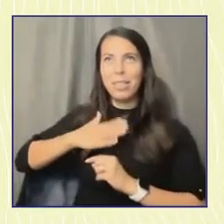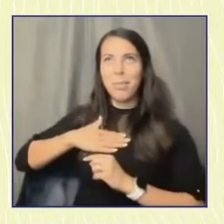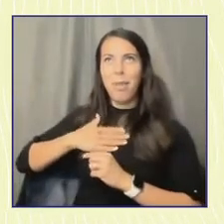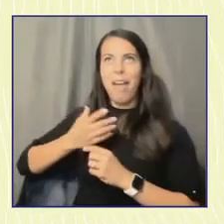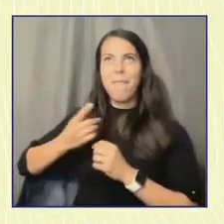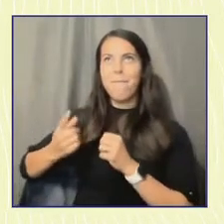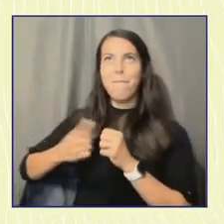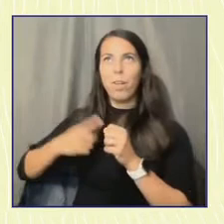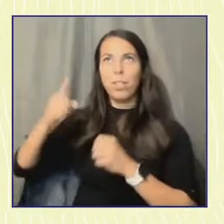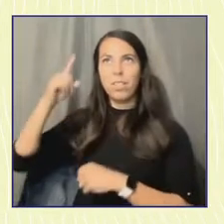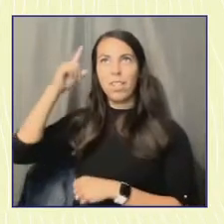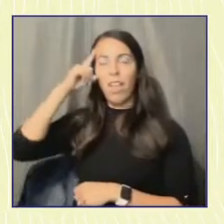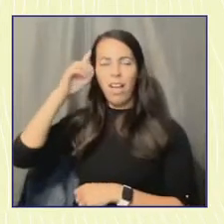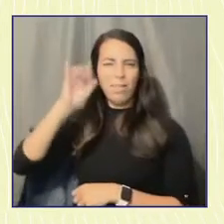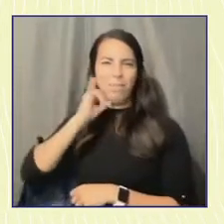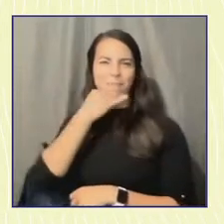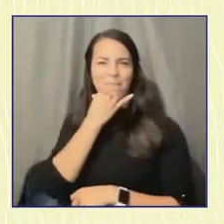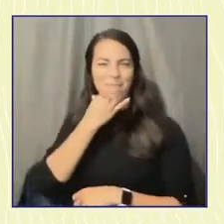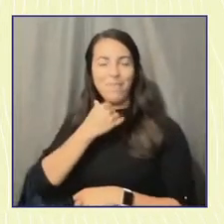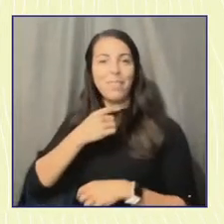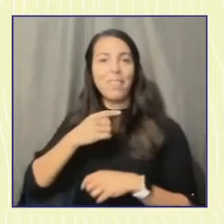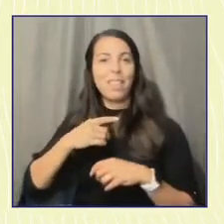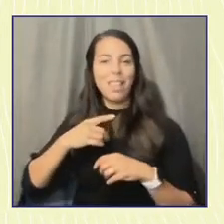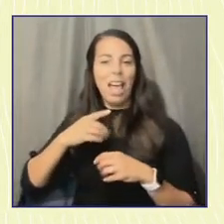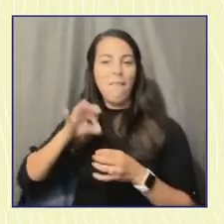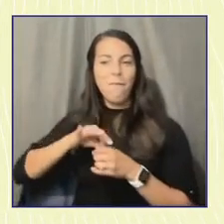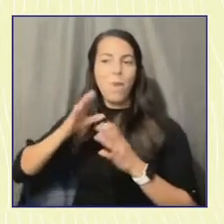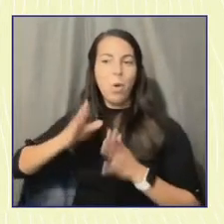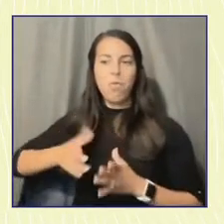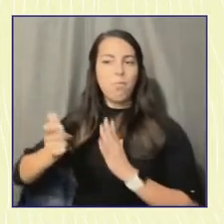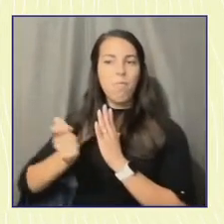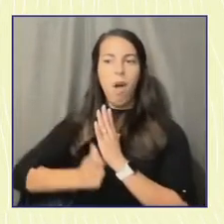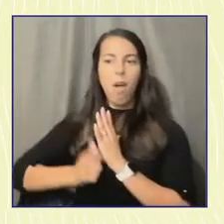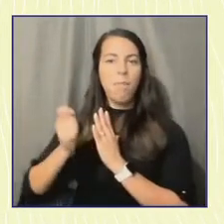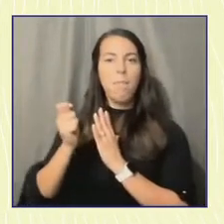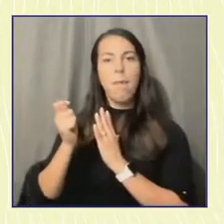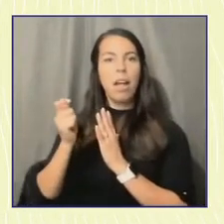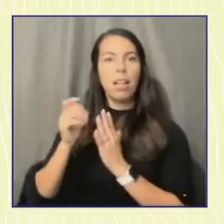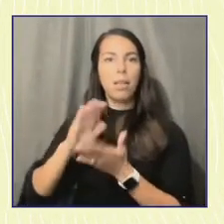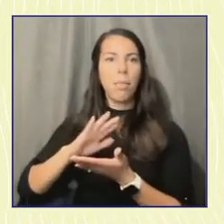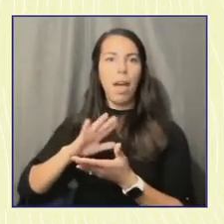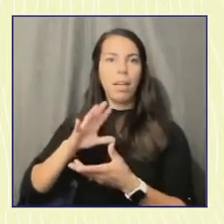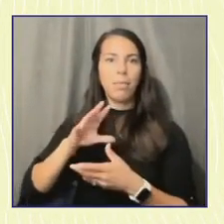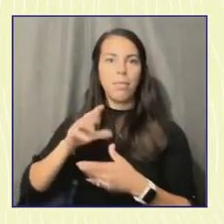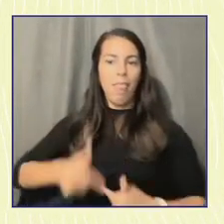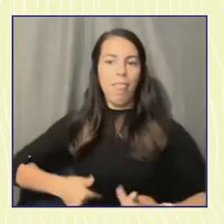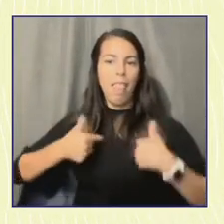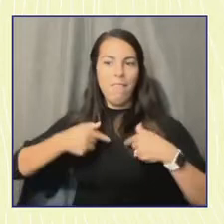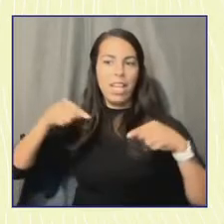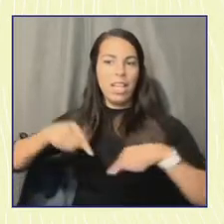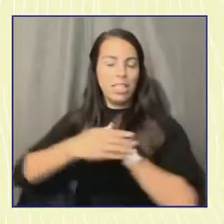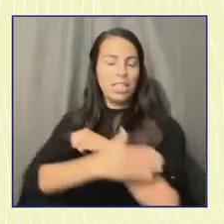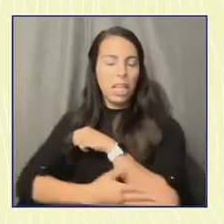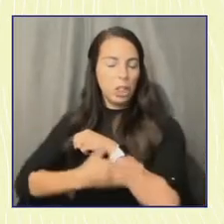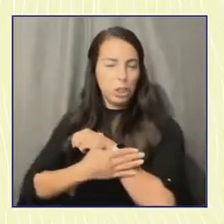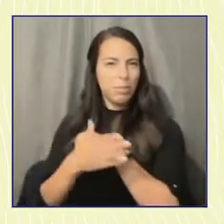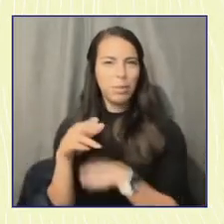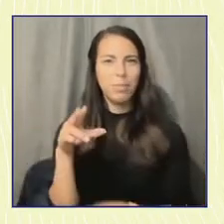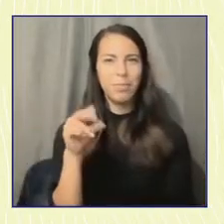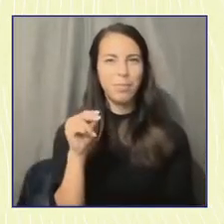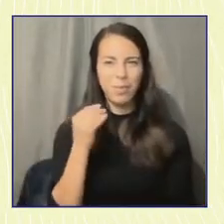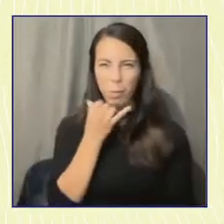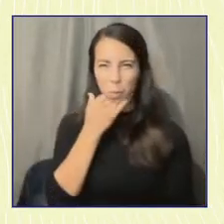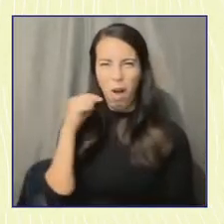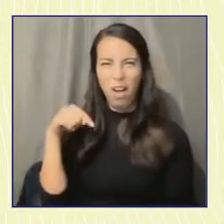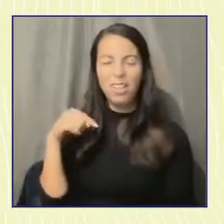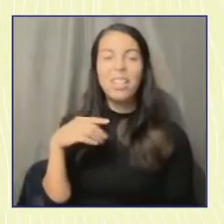of automatically created just by being in this country. But in fact, many voters, many